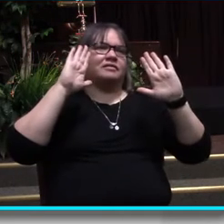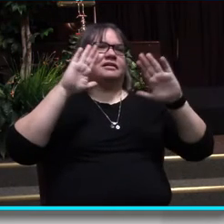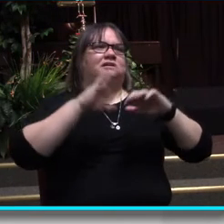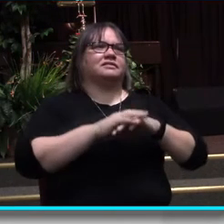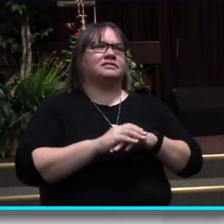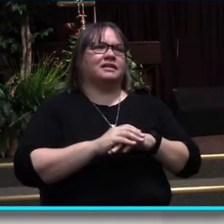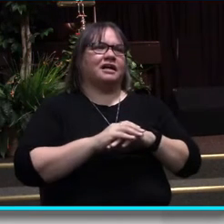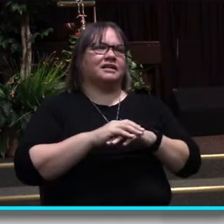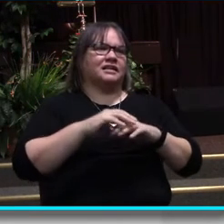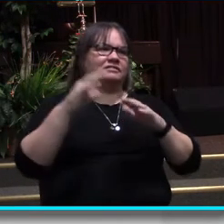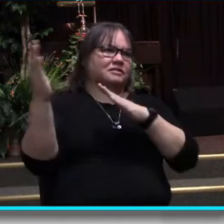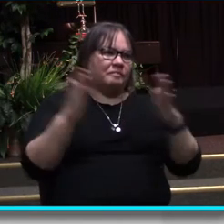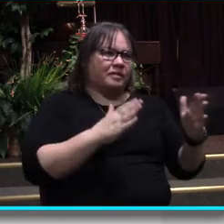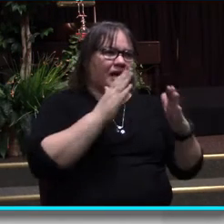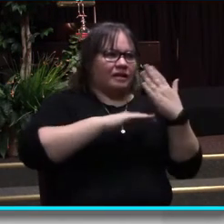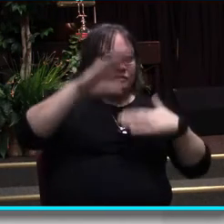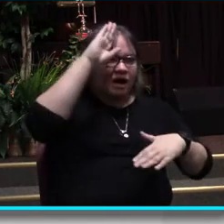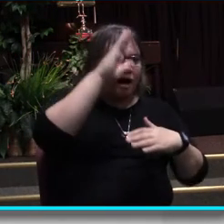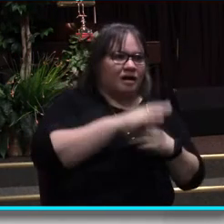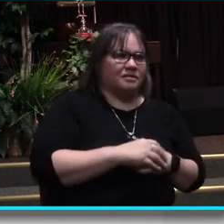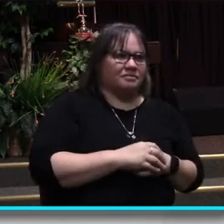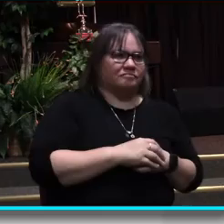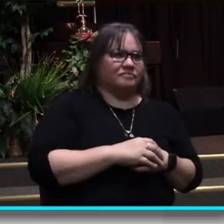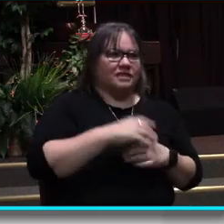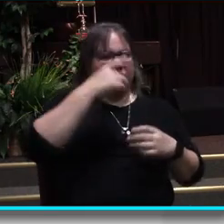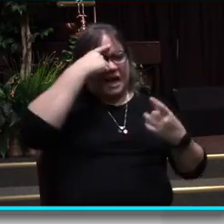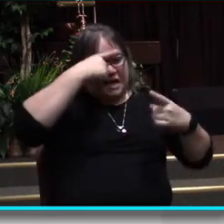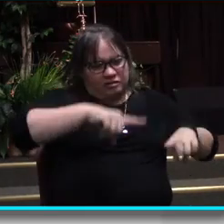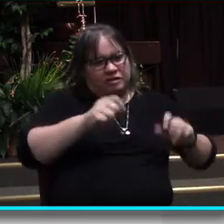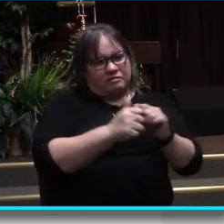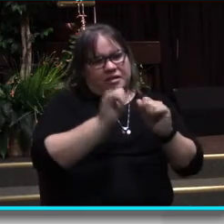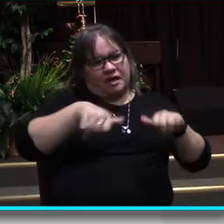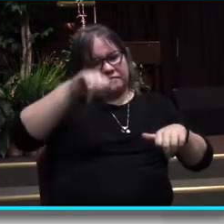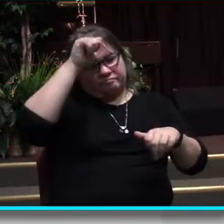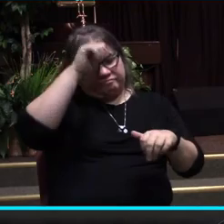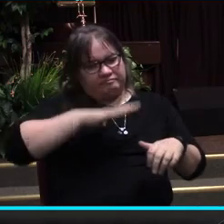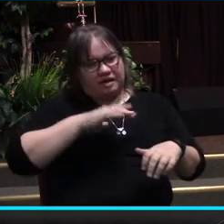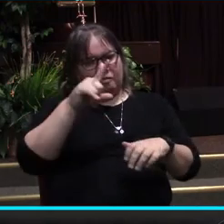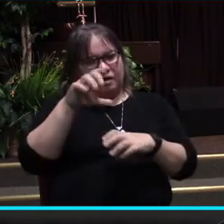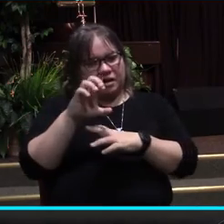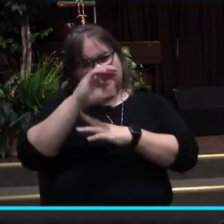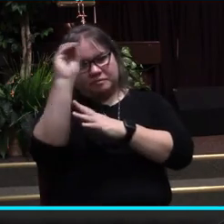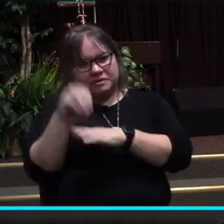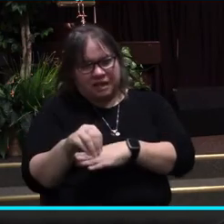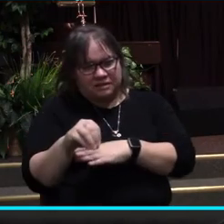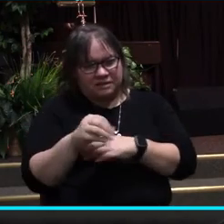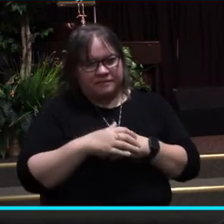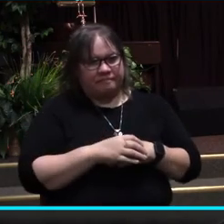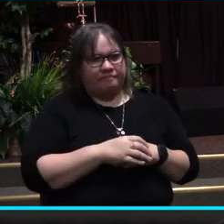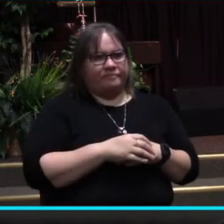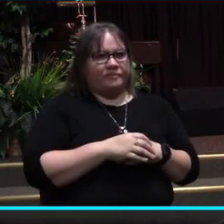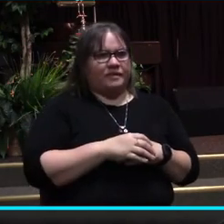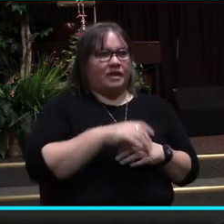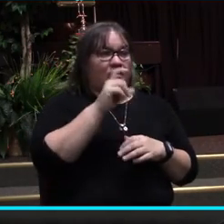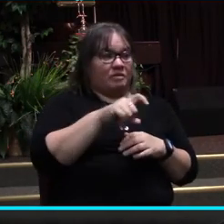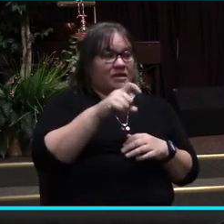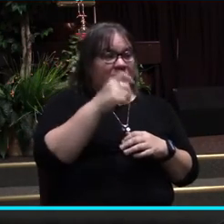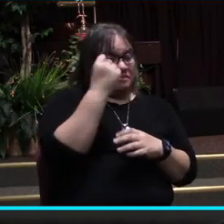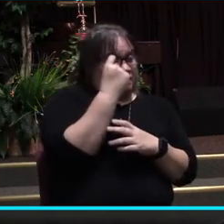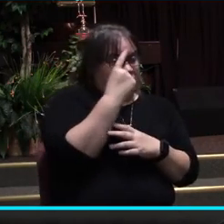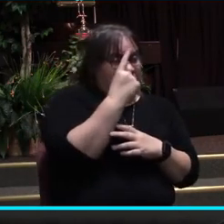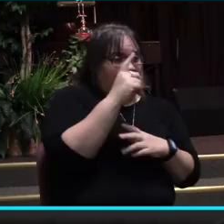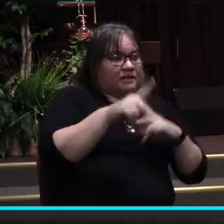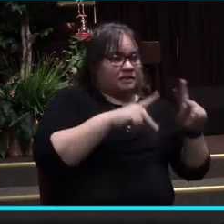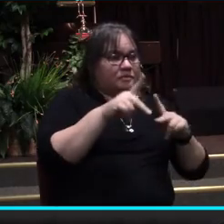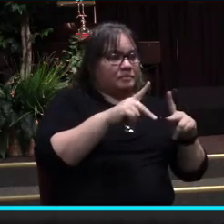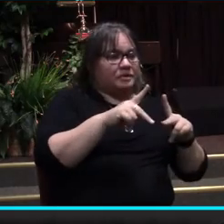the very plan of God. And I agree with him 100 percent. We need to understand that there are people